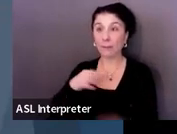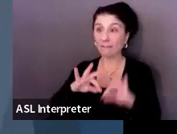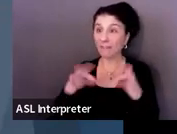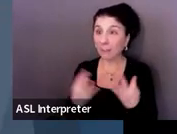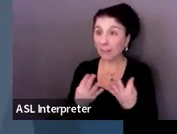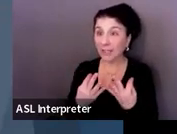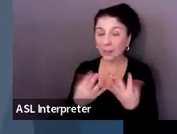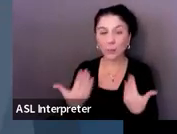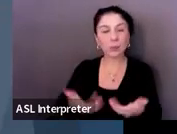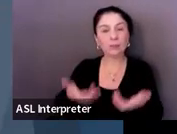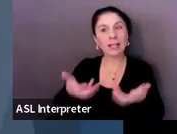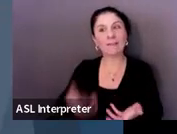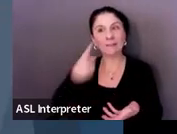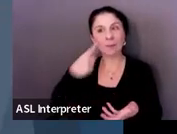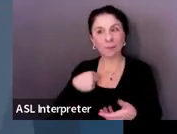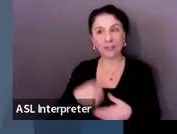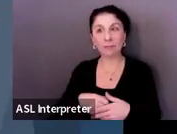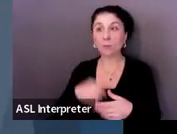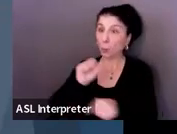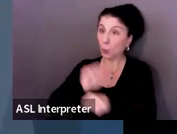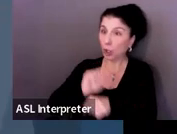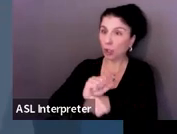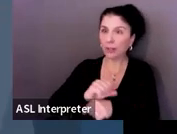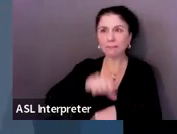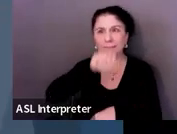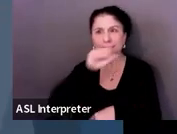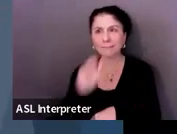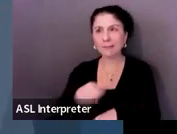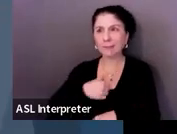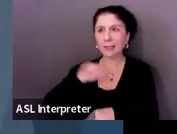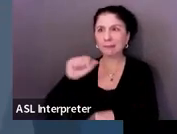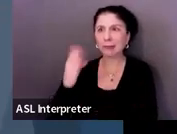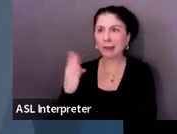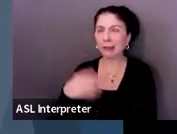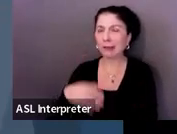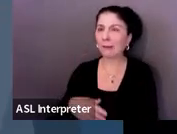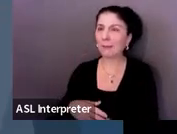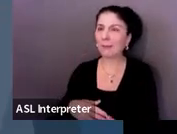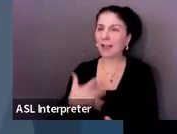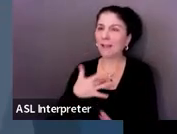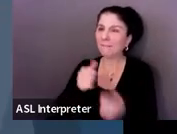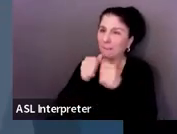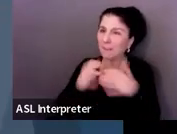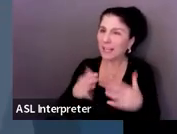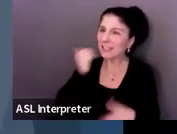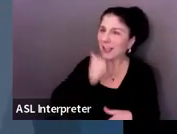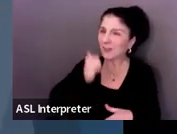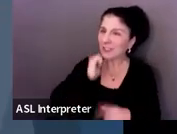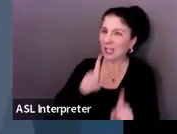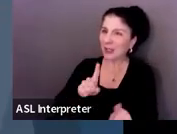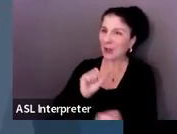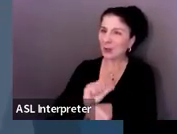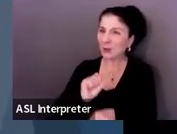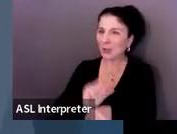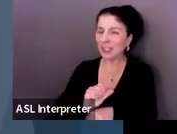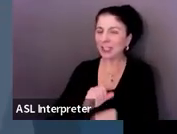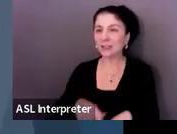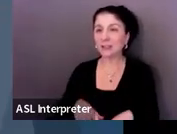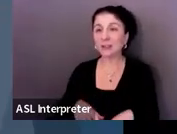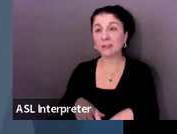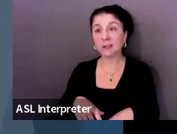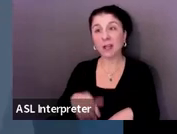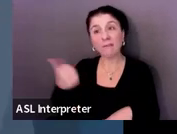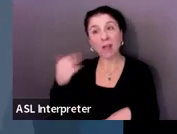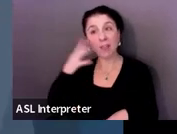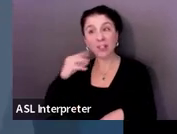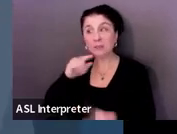that's a big one, of course, but work. I love the job I do. I'm blessed that I get to do it. I've been in jobs that were not